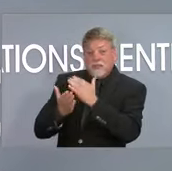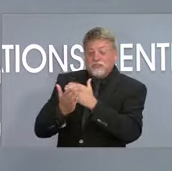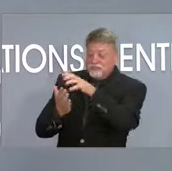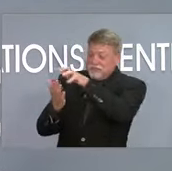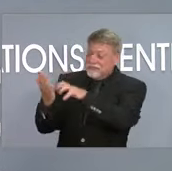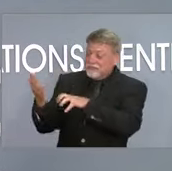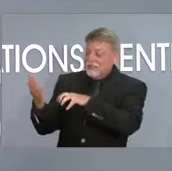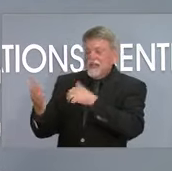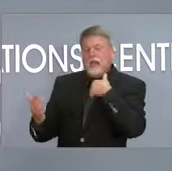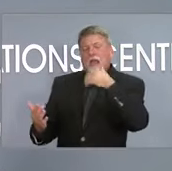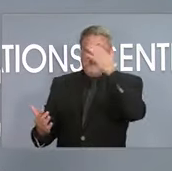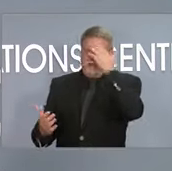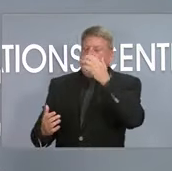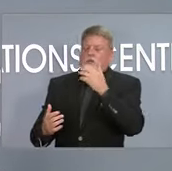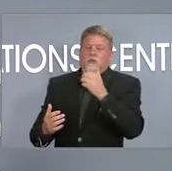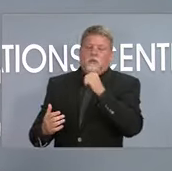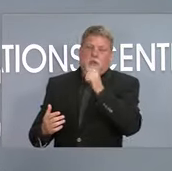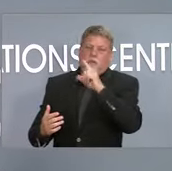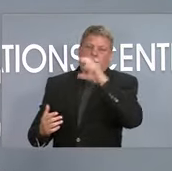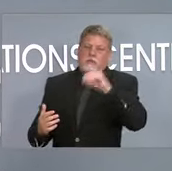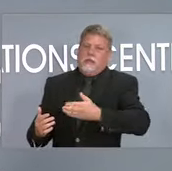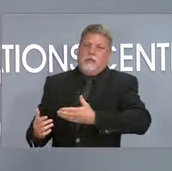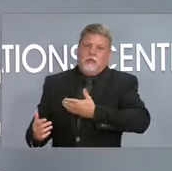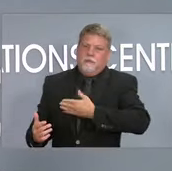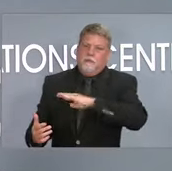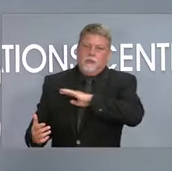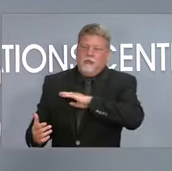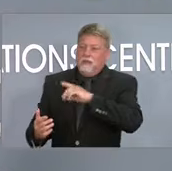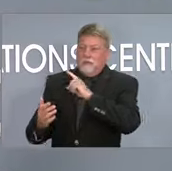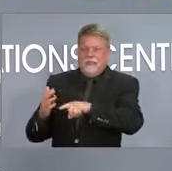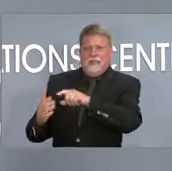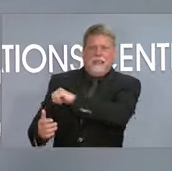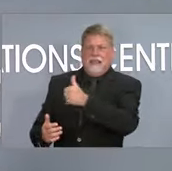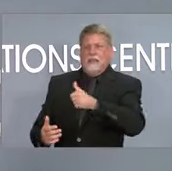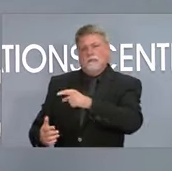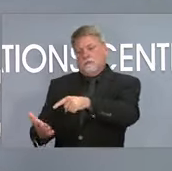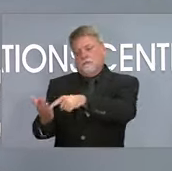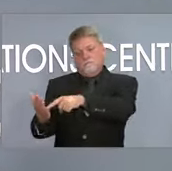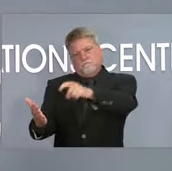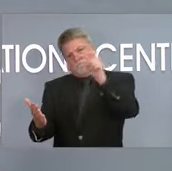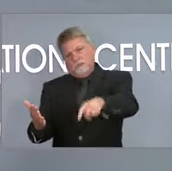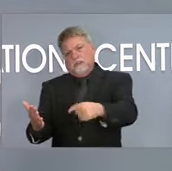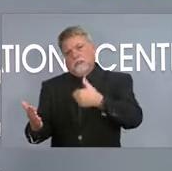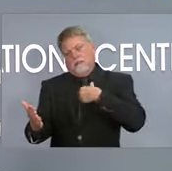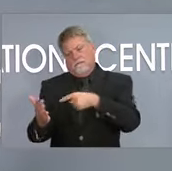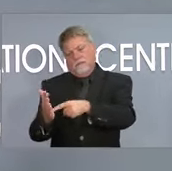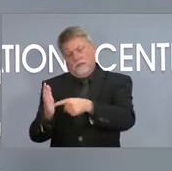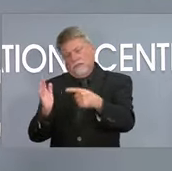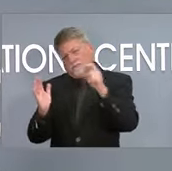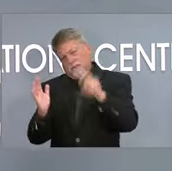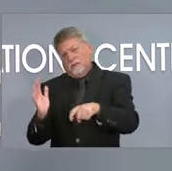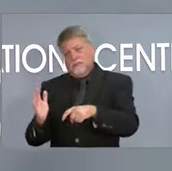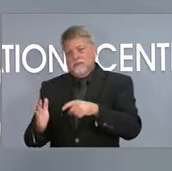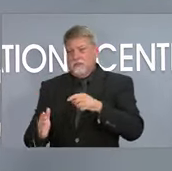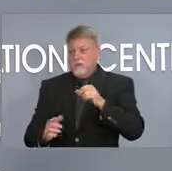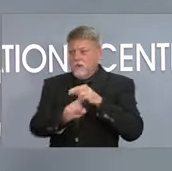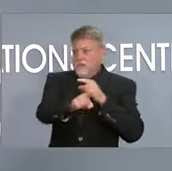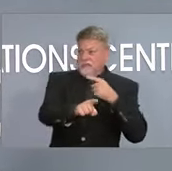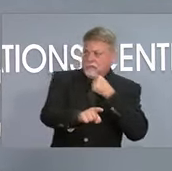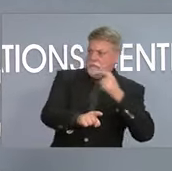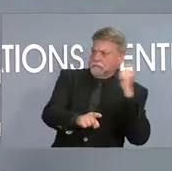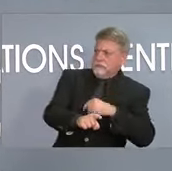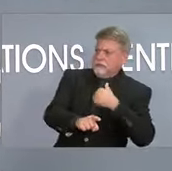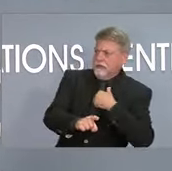everyone's going to be happy with what they get? Are there any absolute deal breakers? Or is there, you know, commitment between the three of you to